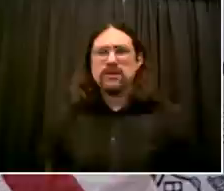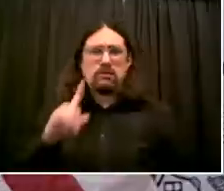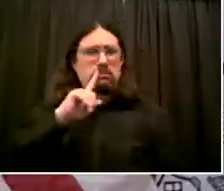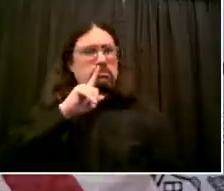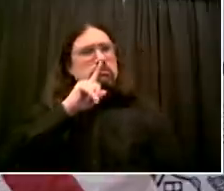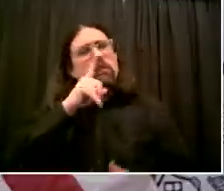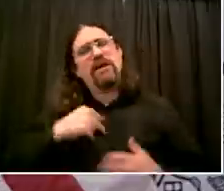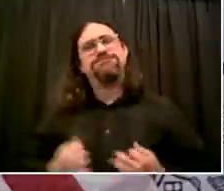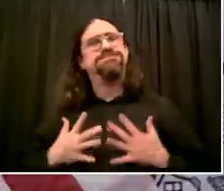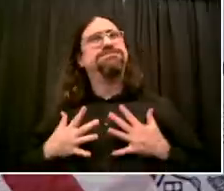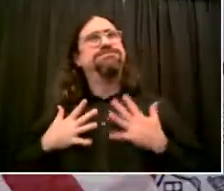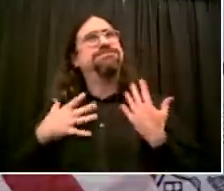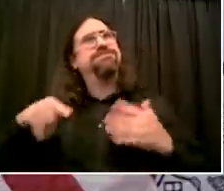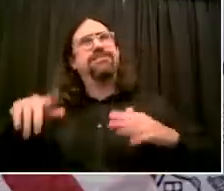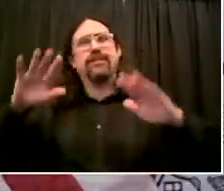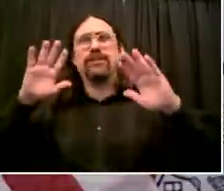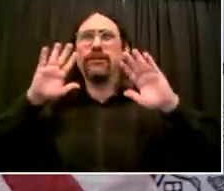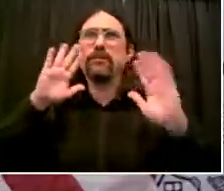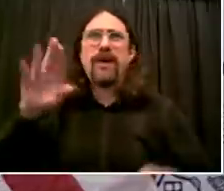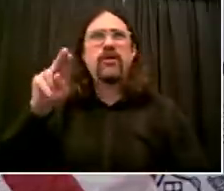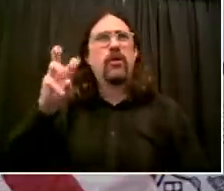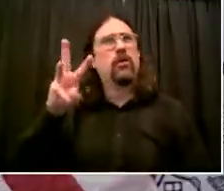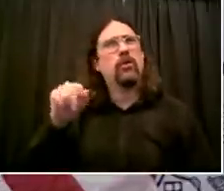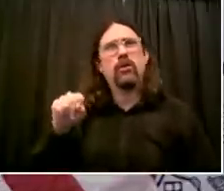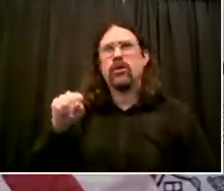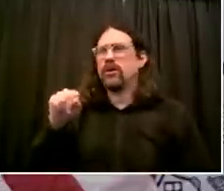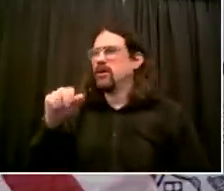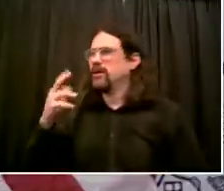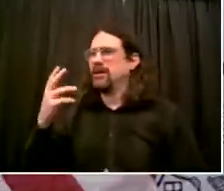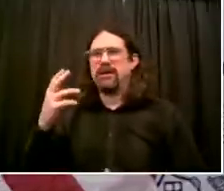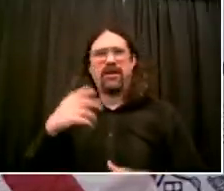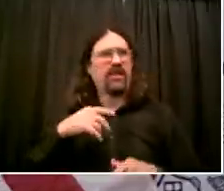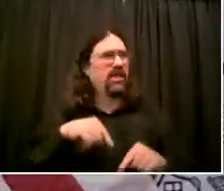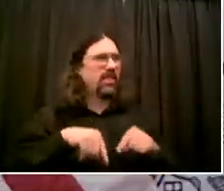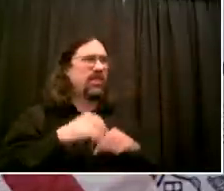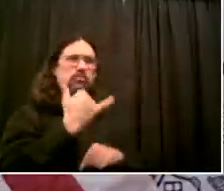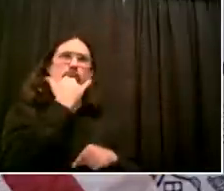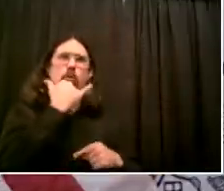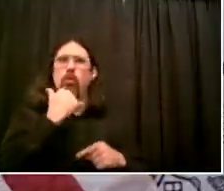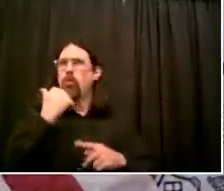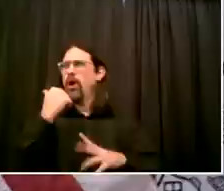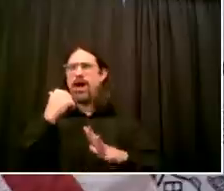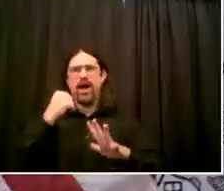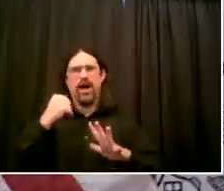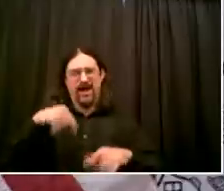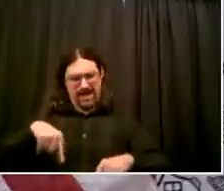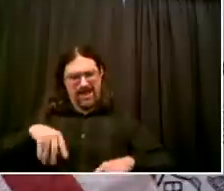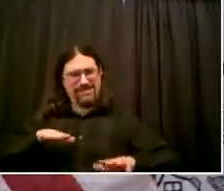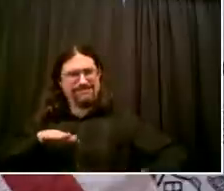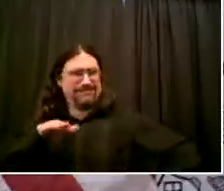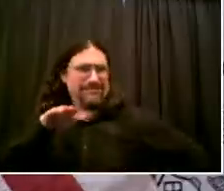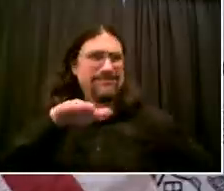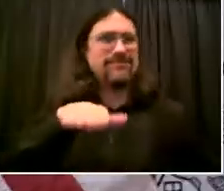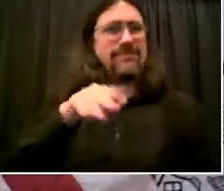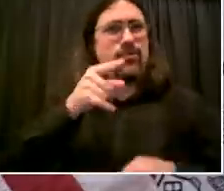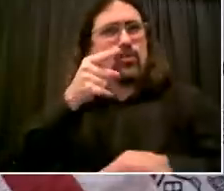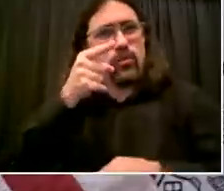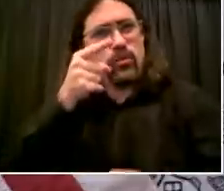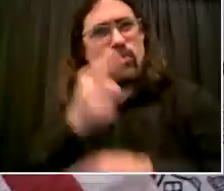is a beginning of the much bigger changes we need. Go ahead. Next, we have Gersh from Streets Blog.